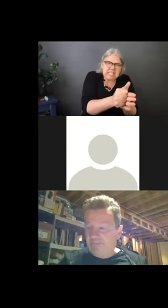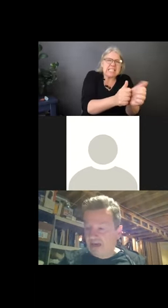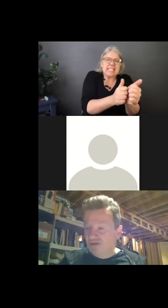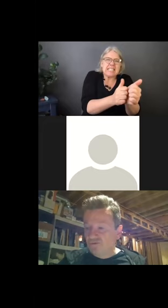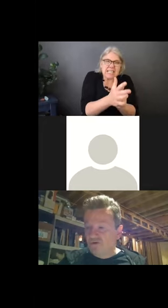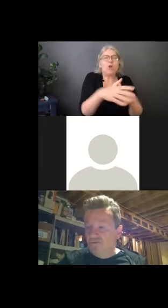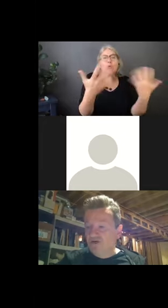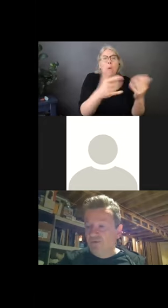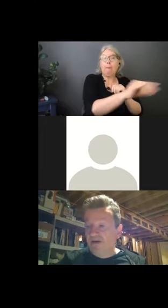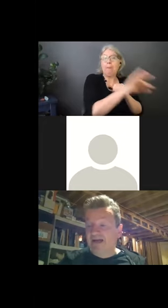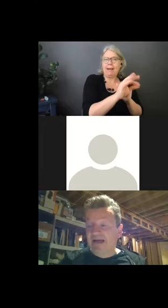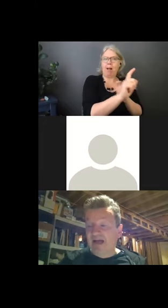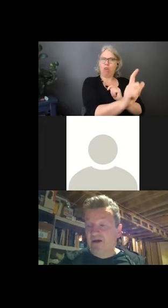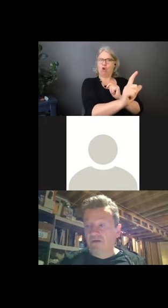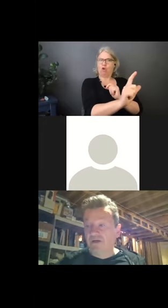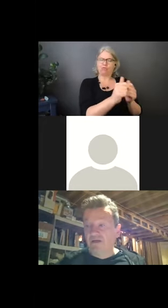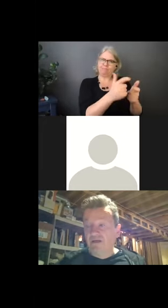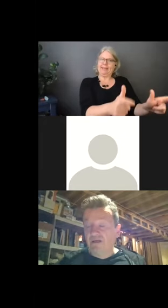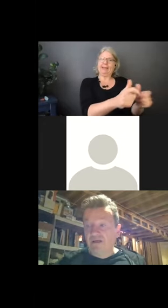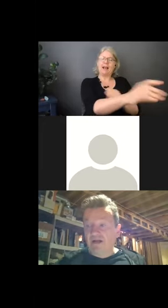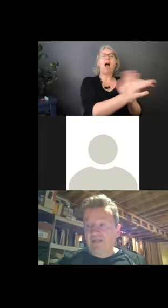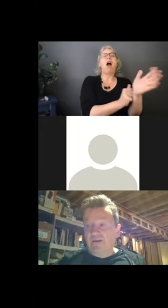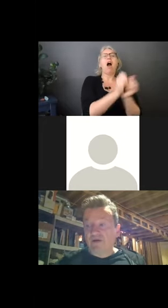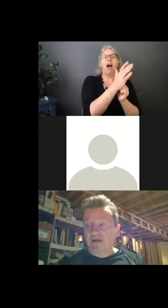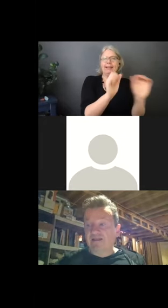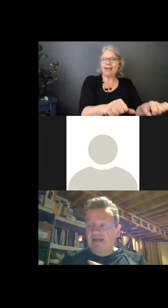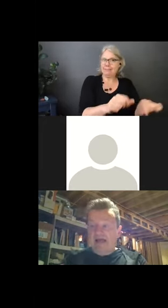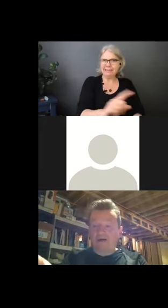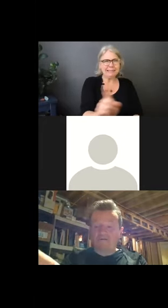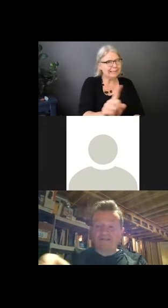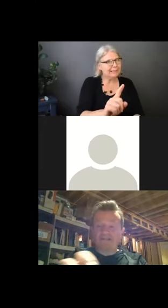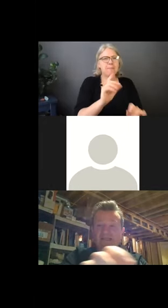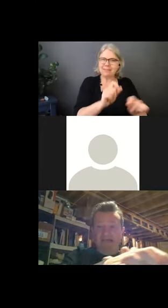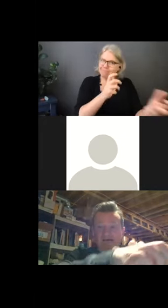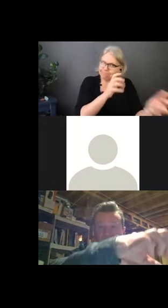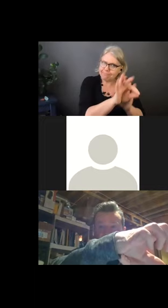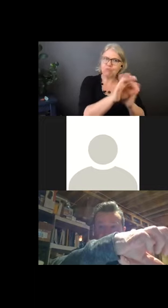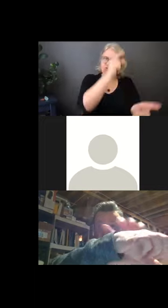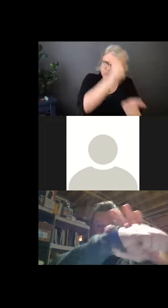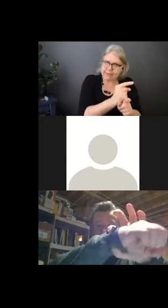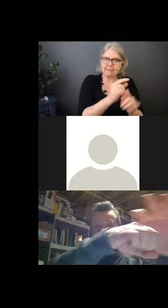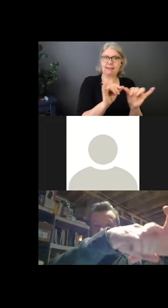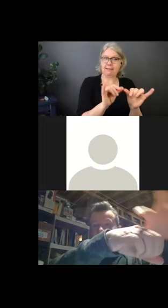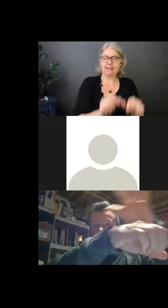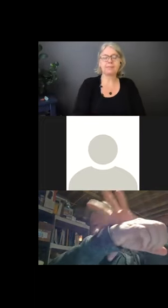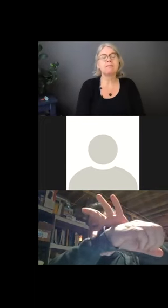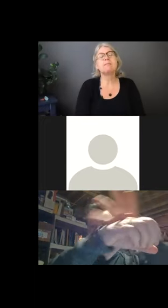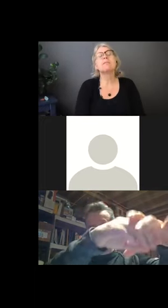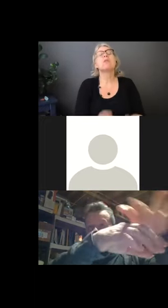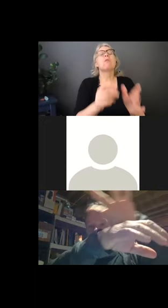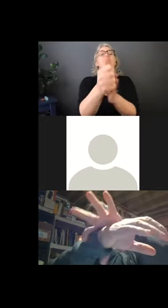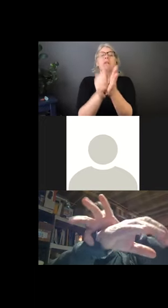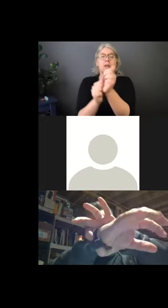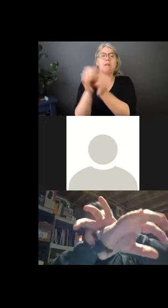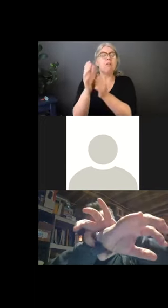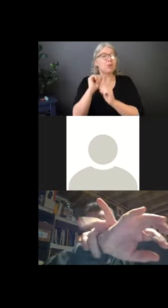And make sure, when you're wearing a gown, that the gown sleeve is tucked inside the glove so